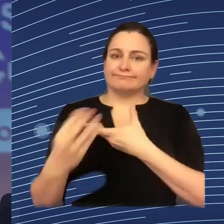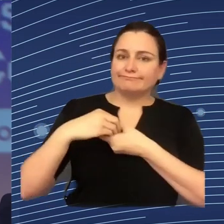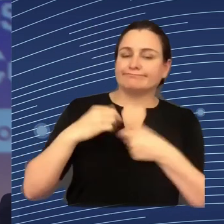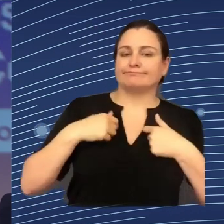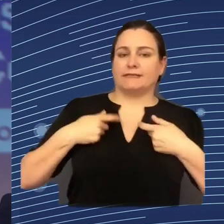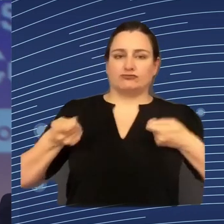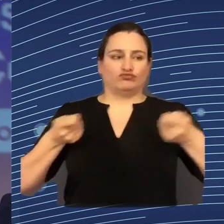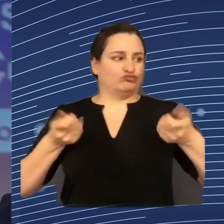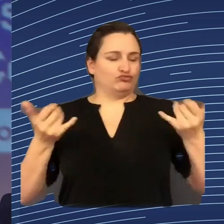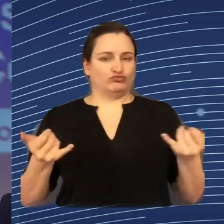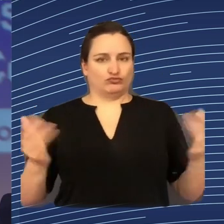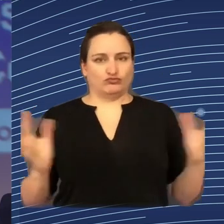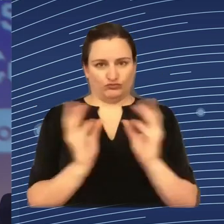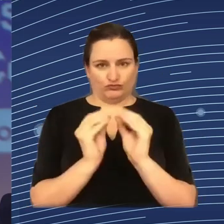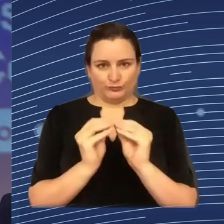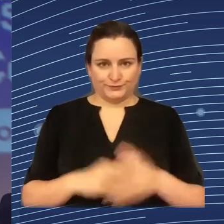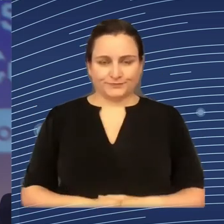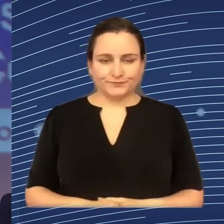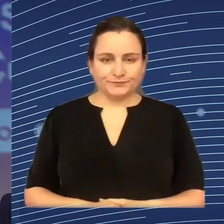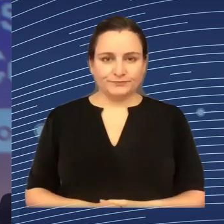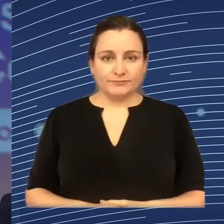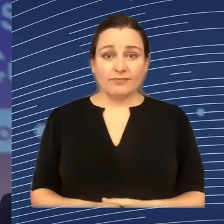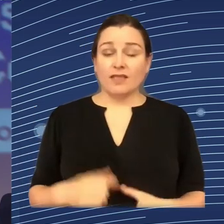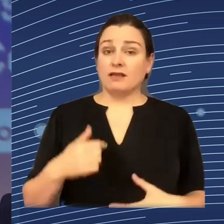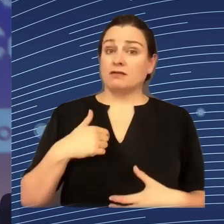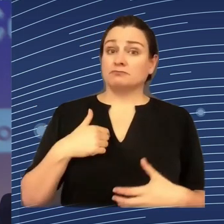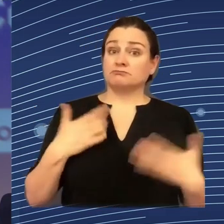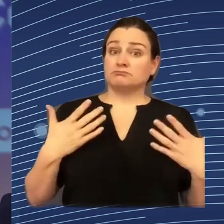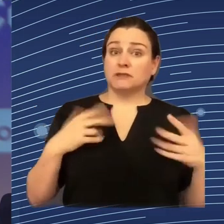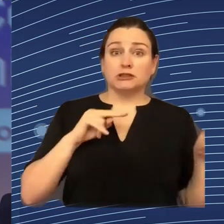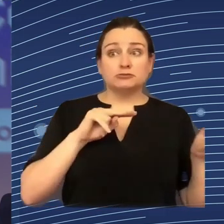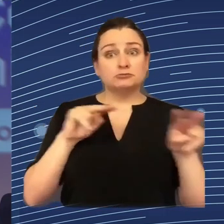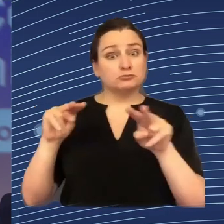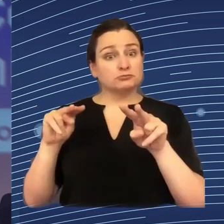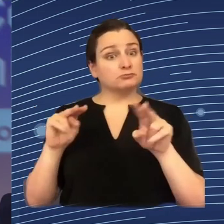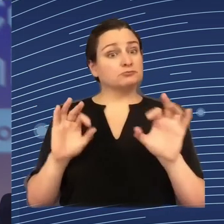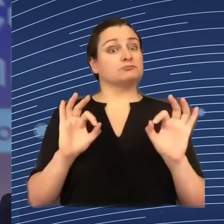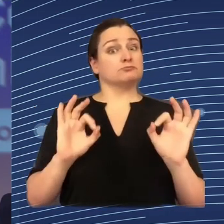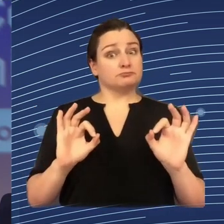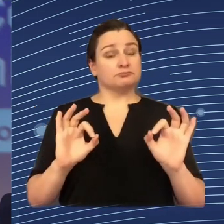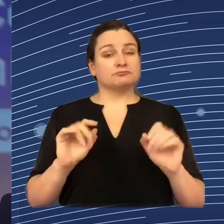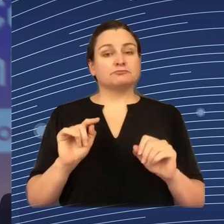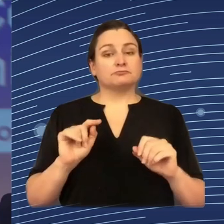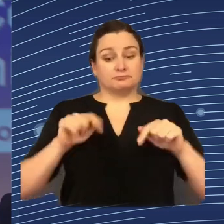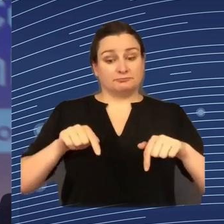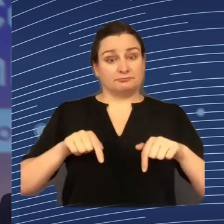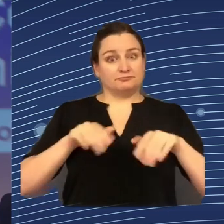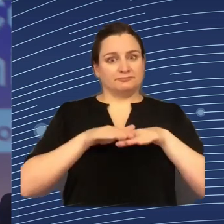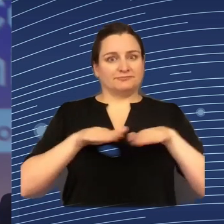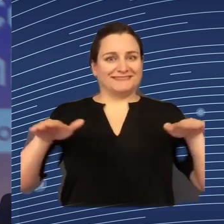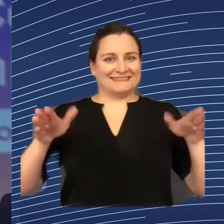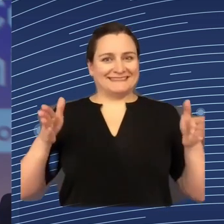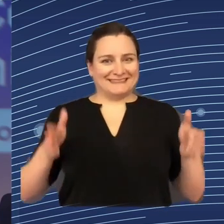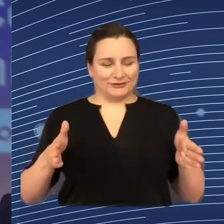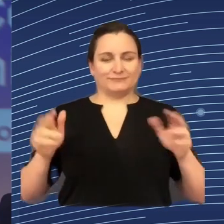session. And I'm very, very glad to have both here on stage and connecting online a